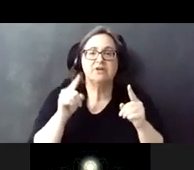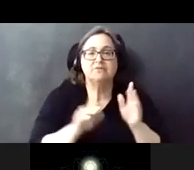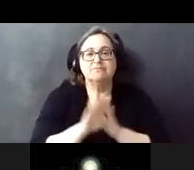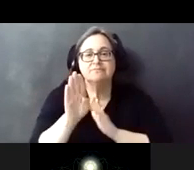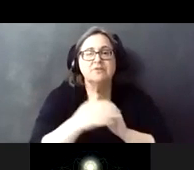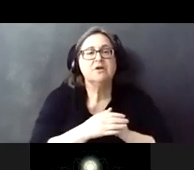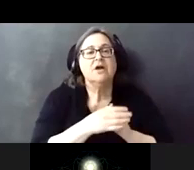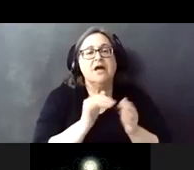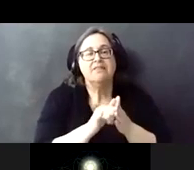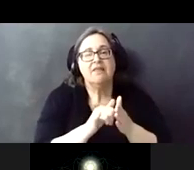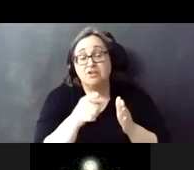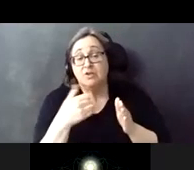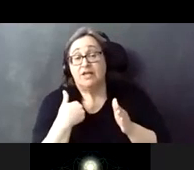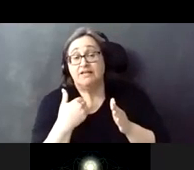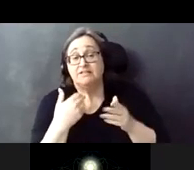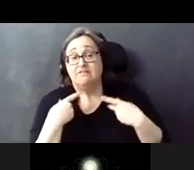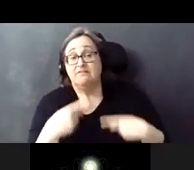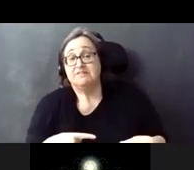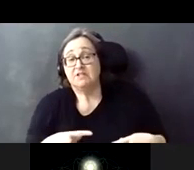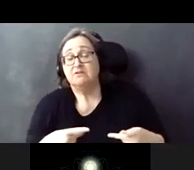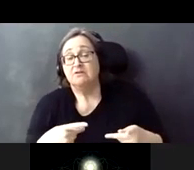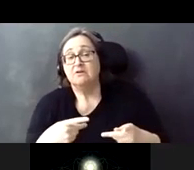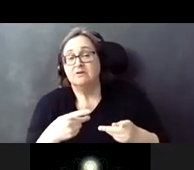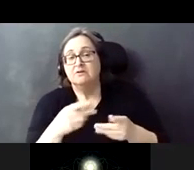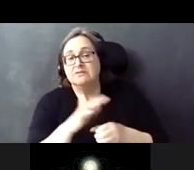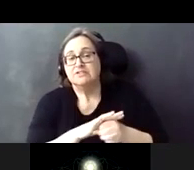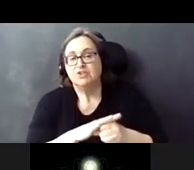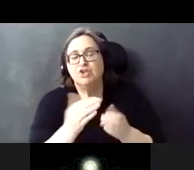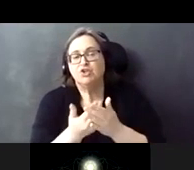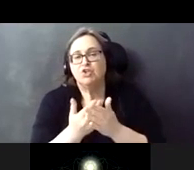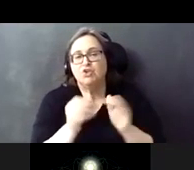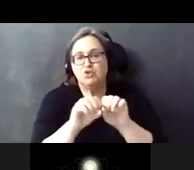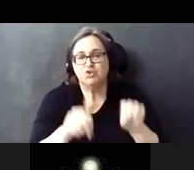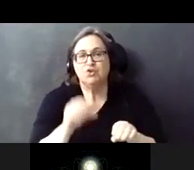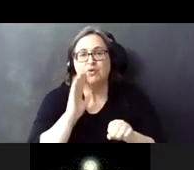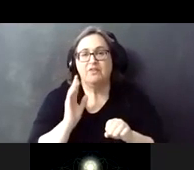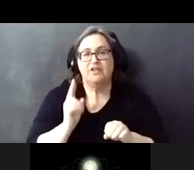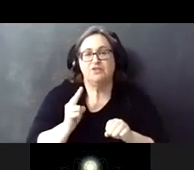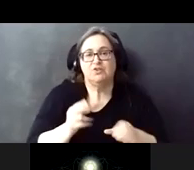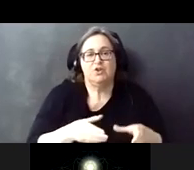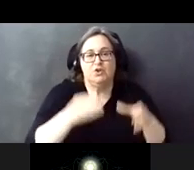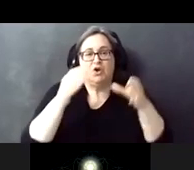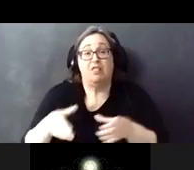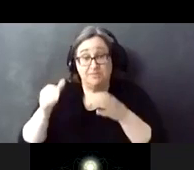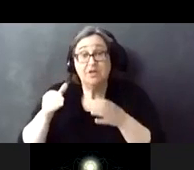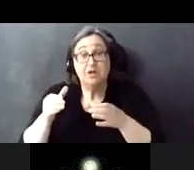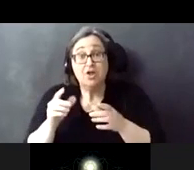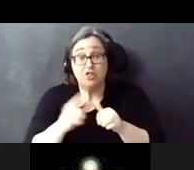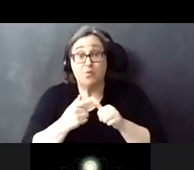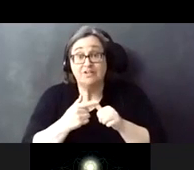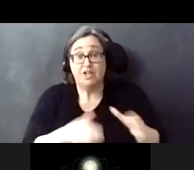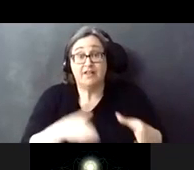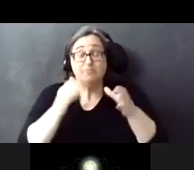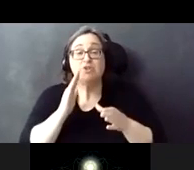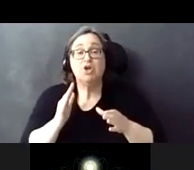design is also influenced by the physical context. So the new station will feature the historical columns, the original ones, that